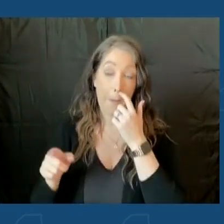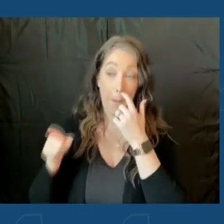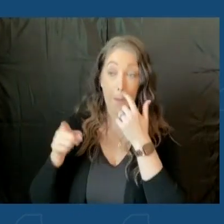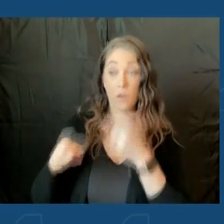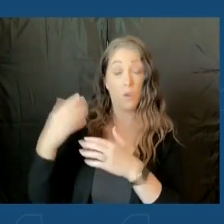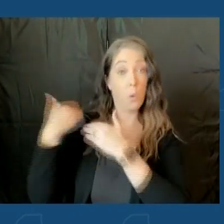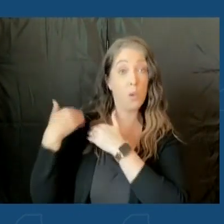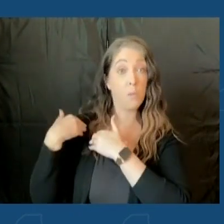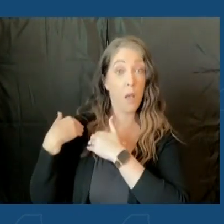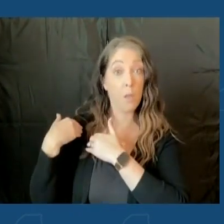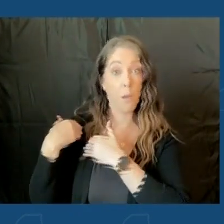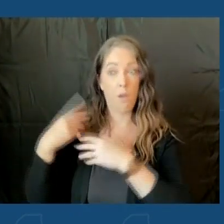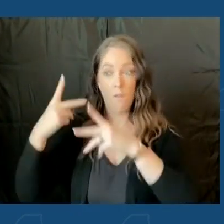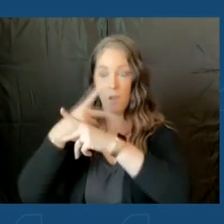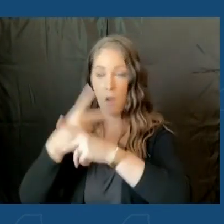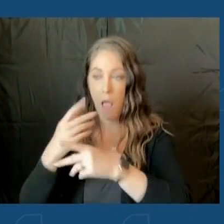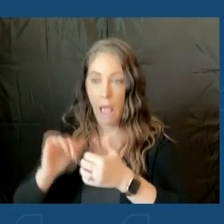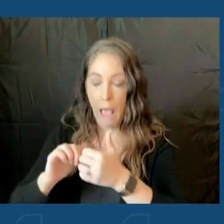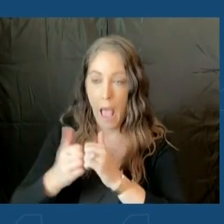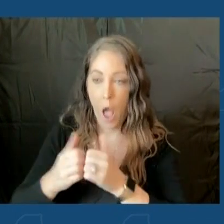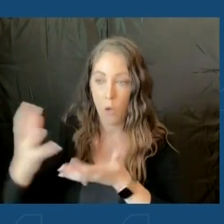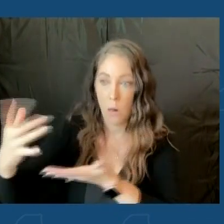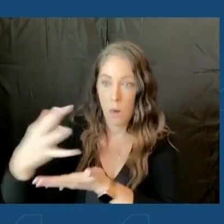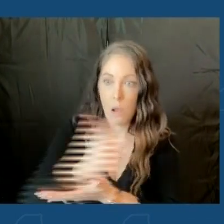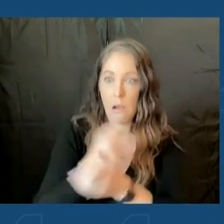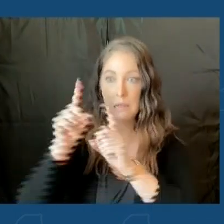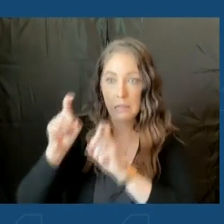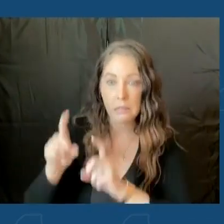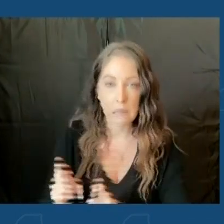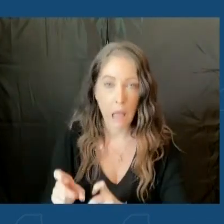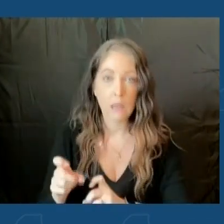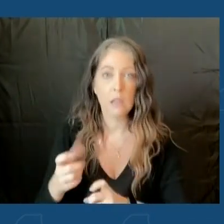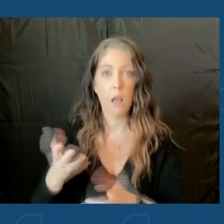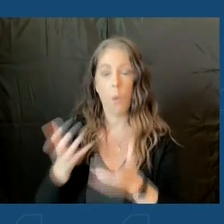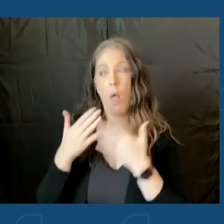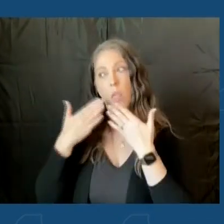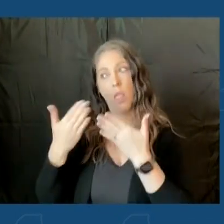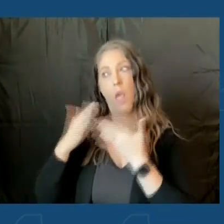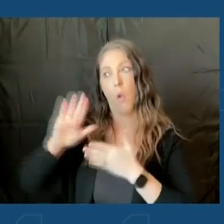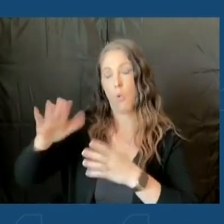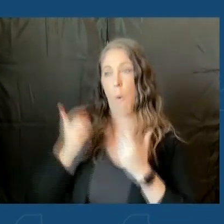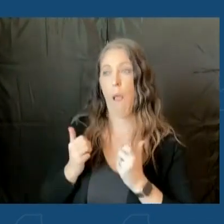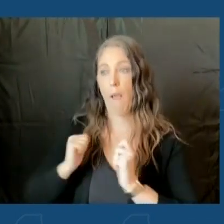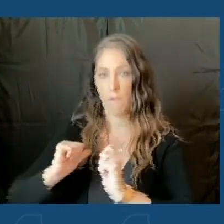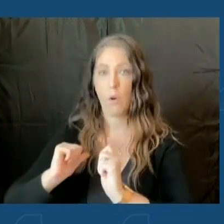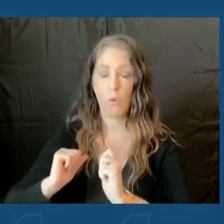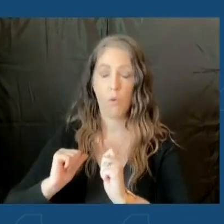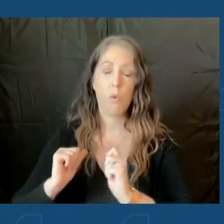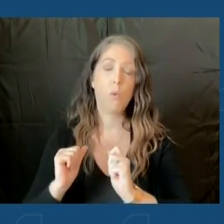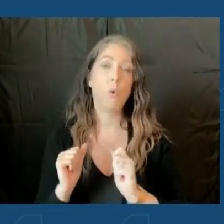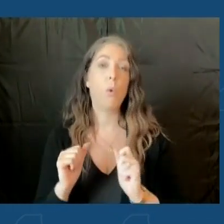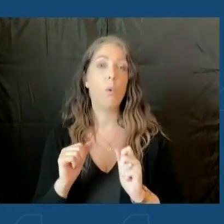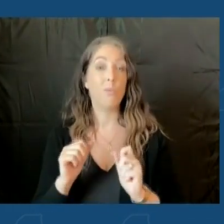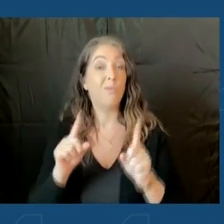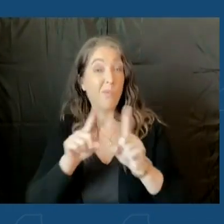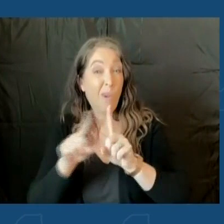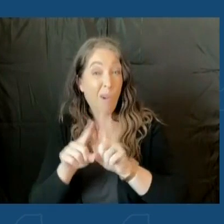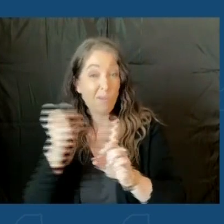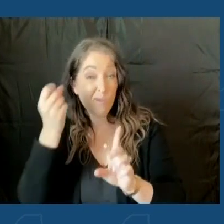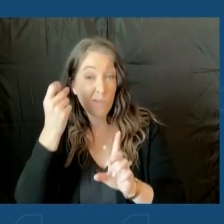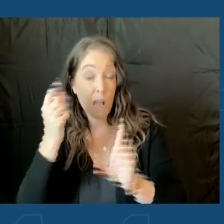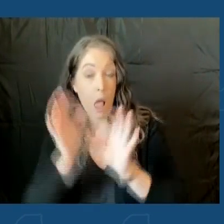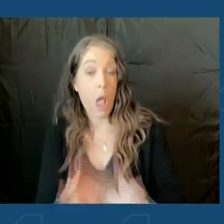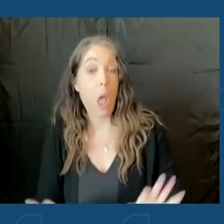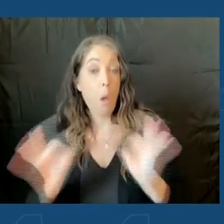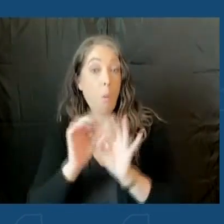that we got those 100 million tests when we needed them. I want to thank her for that effort. But it's also going to be important to me that independent